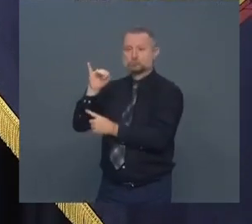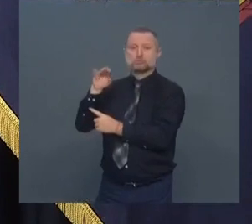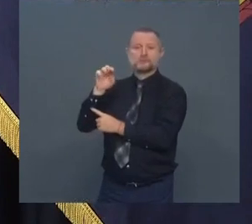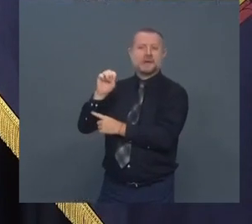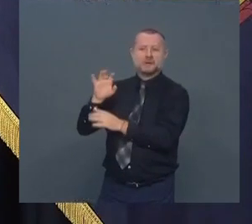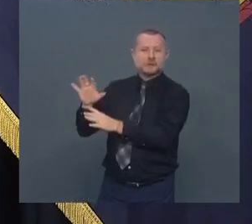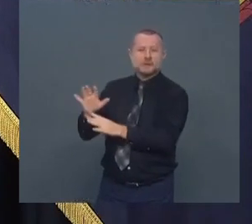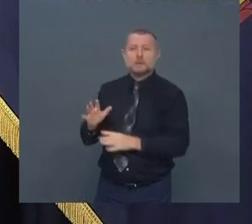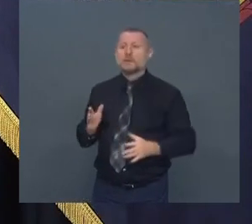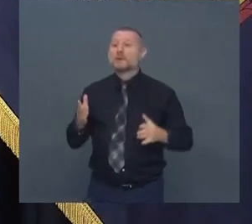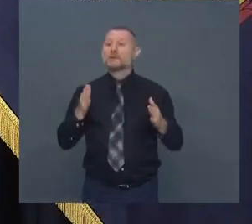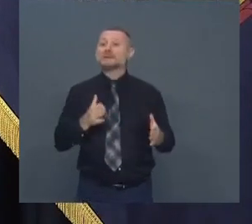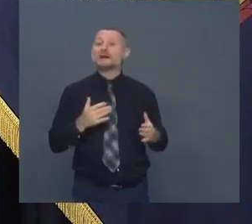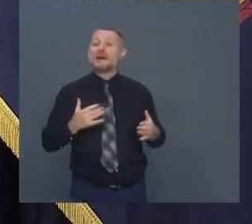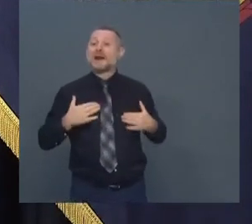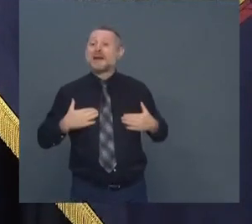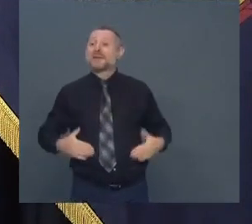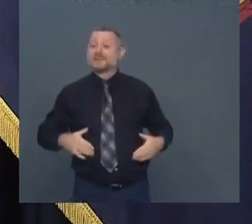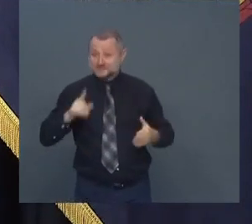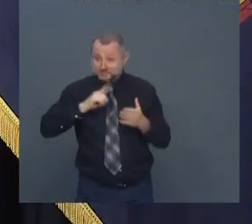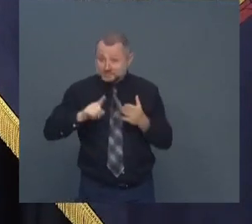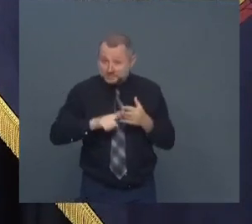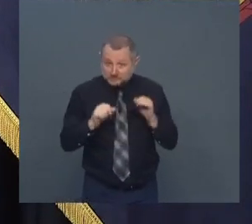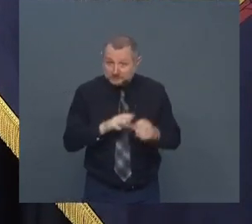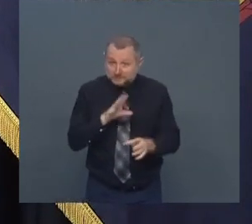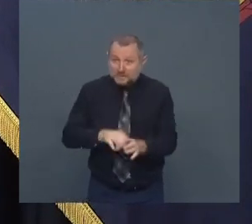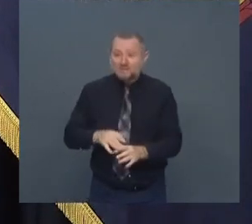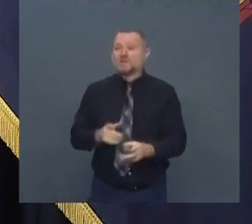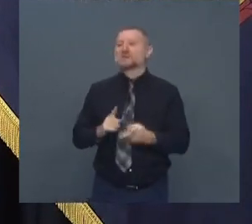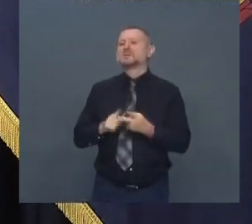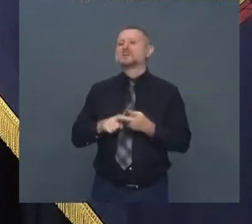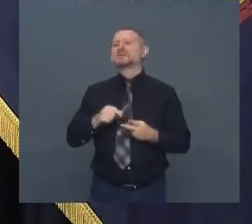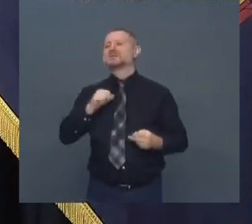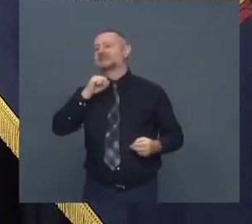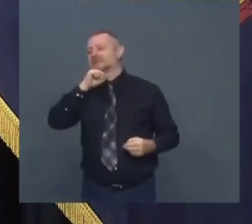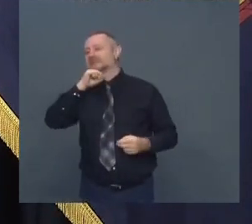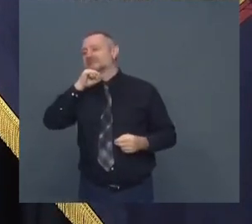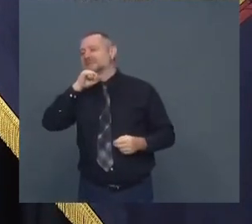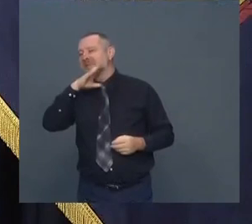inspectors could do it sanitation inspectors could do it